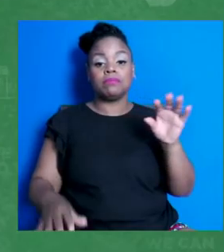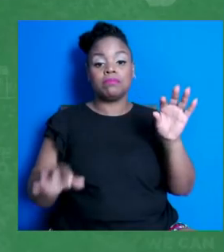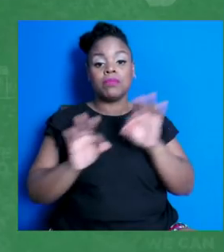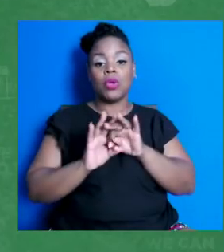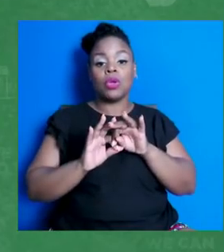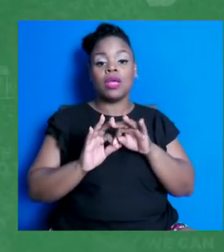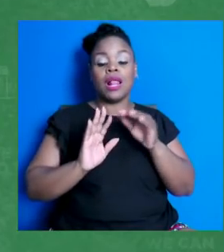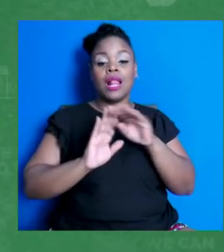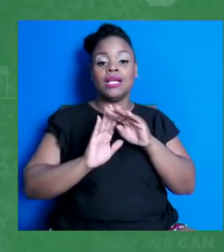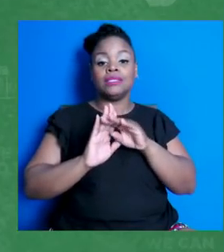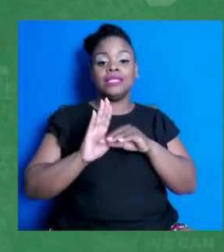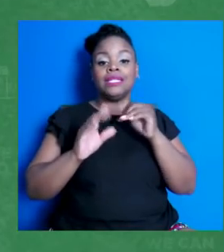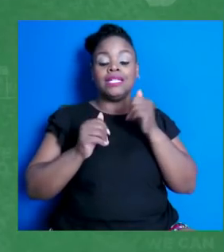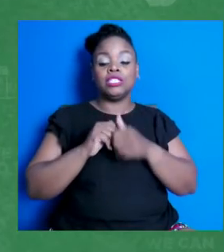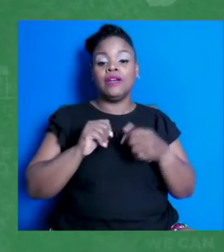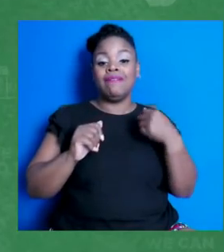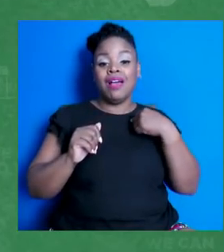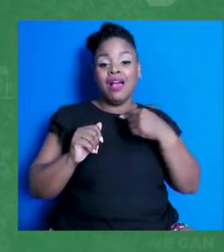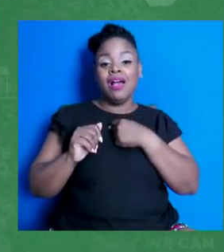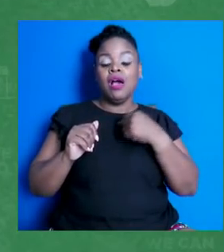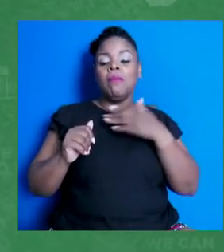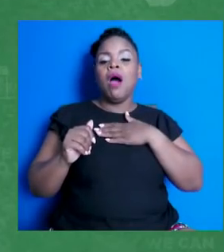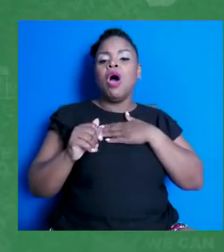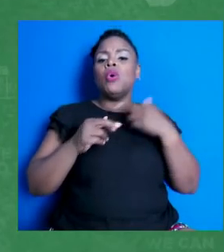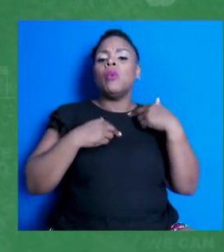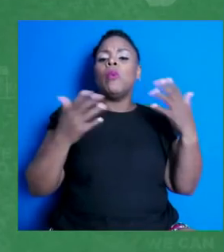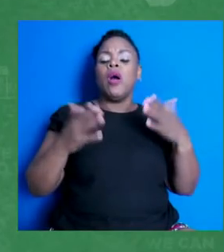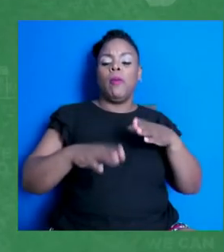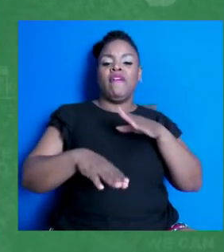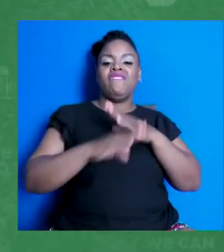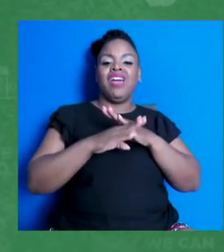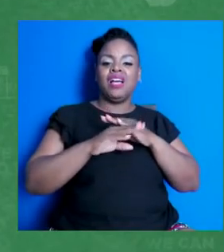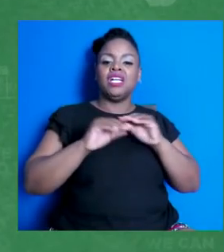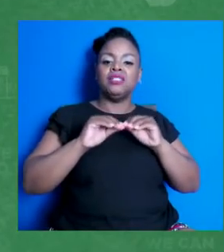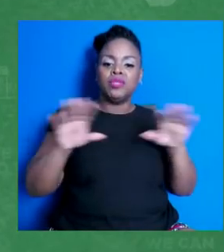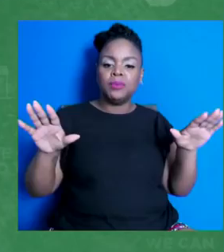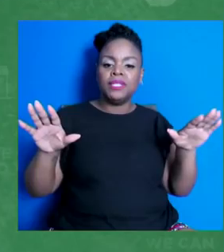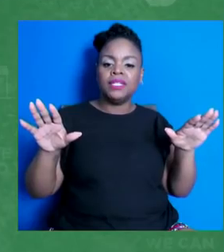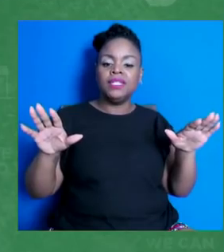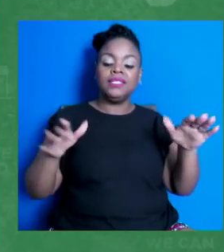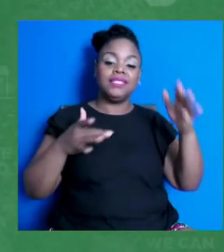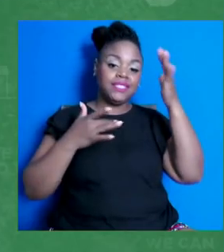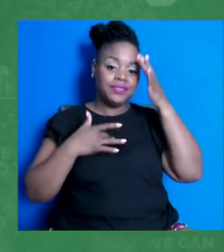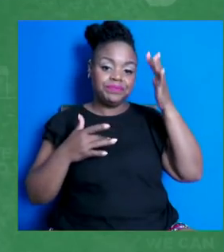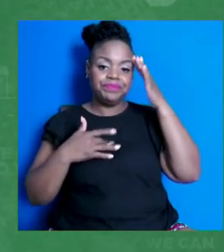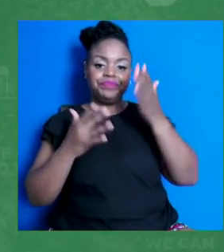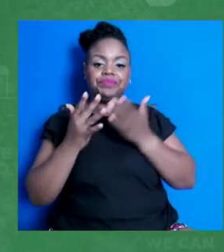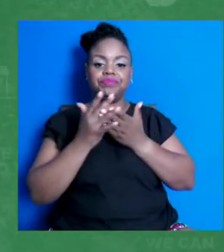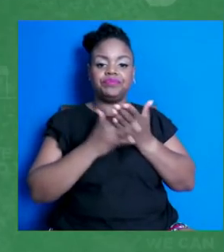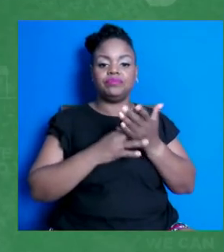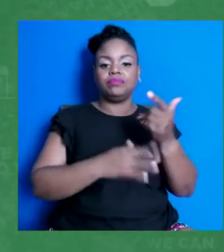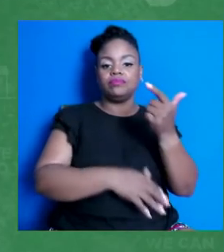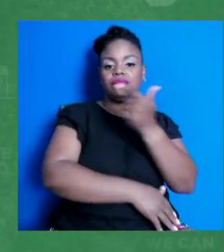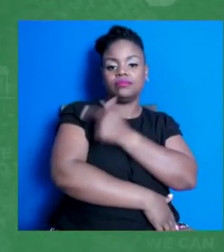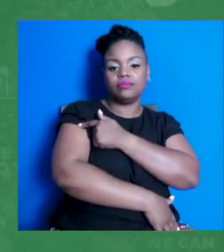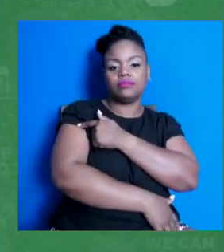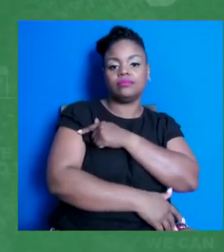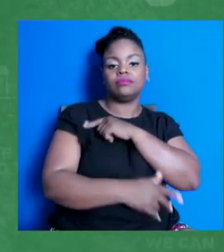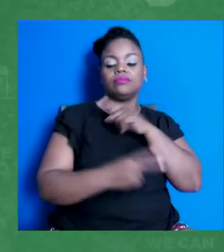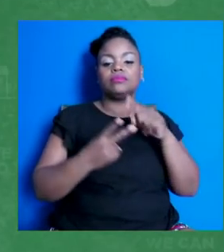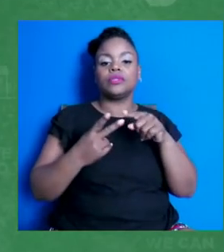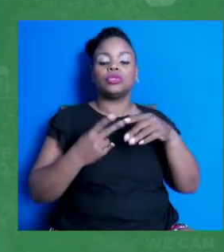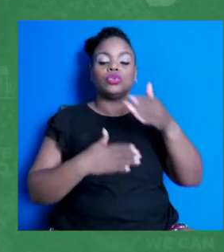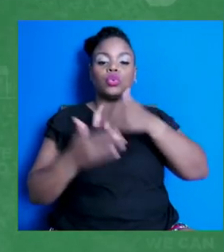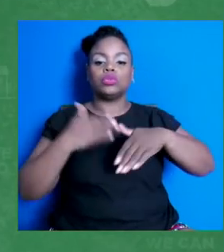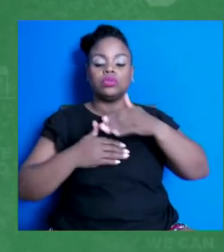clearly, to prevent the transmission of disease, whether through vaccination or social distancing, to ensure our collective health. Obviously, vaccines